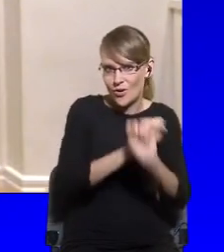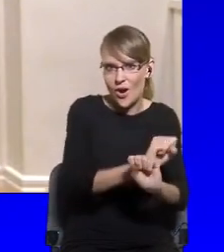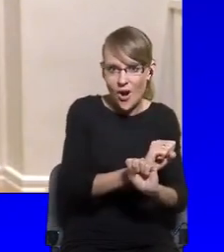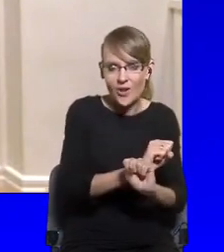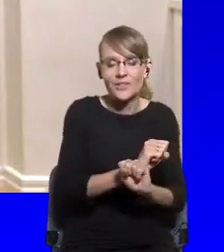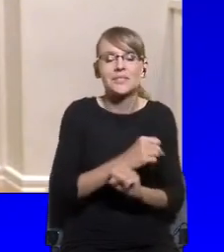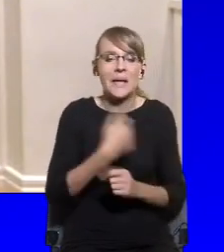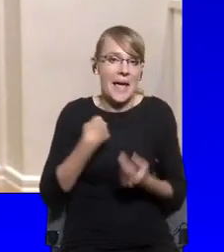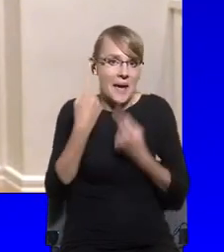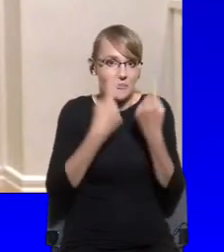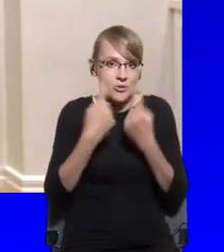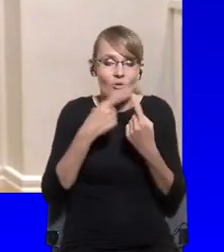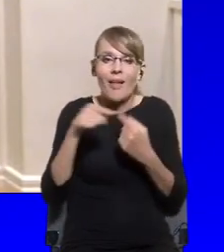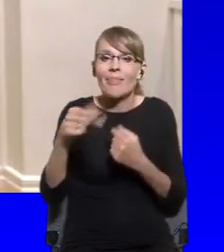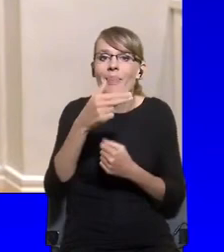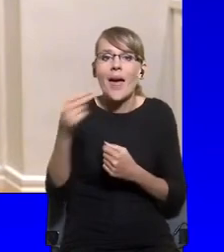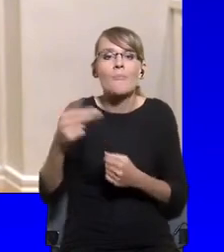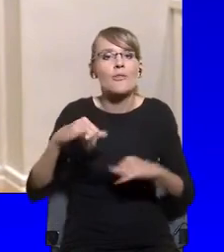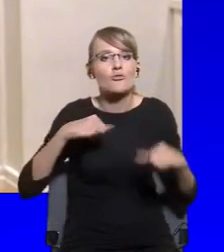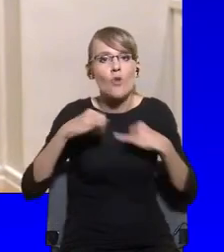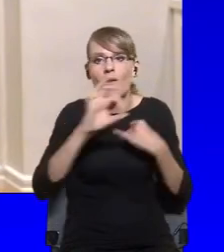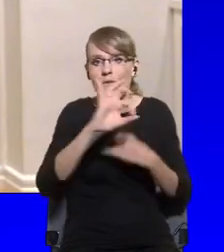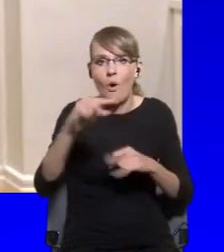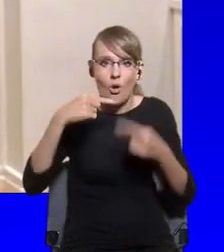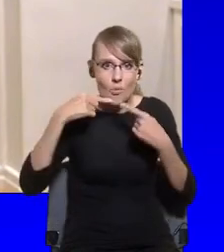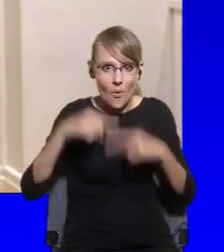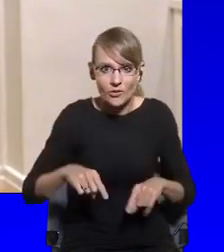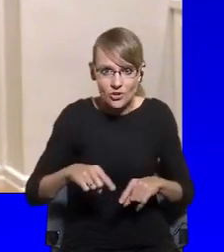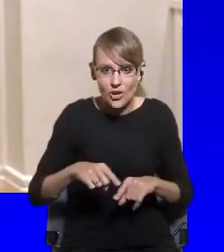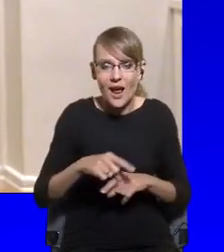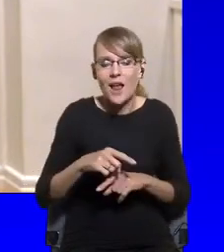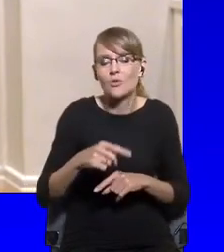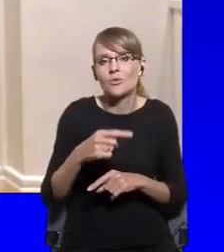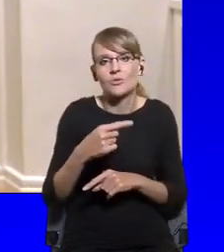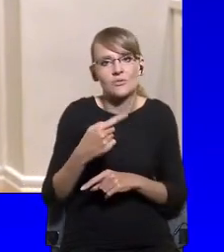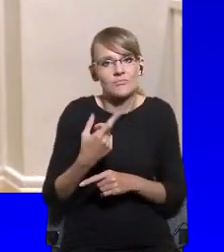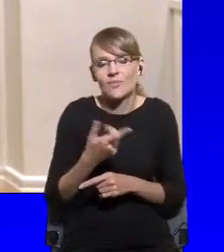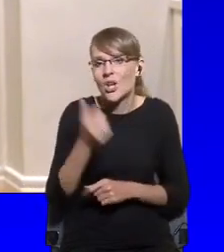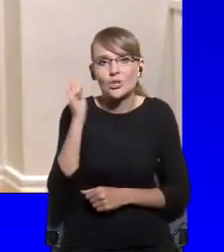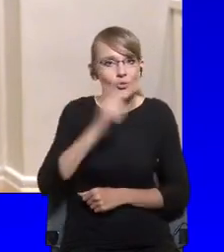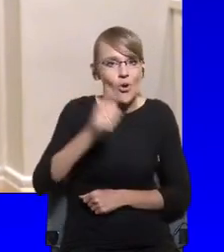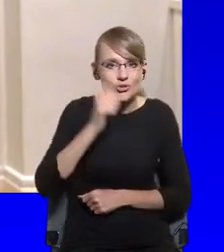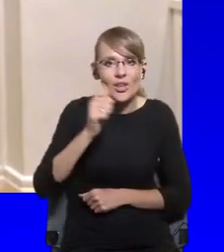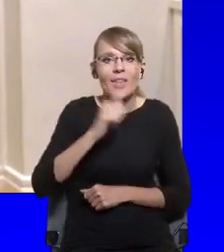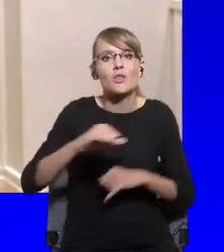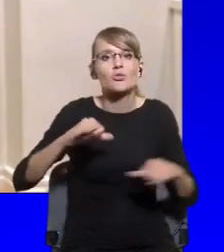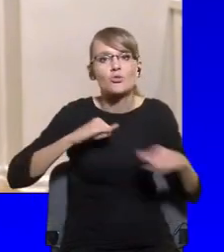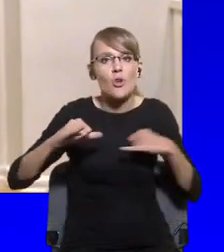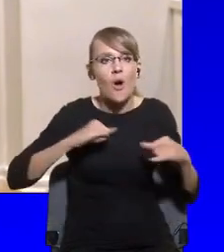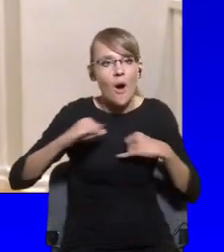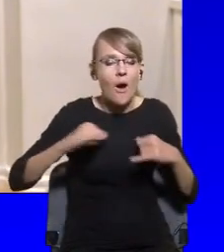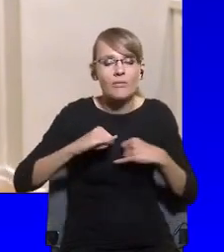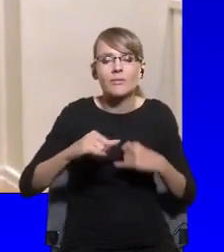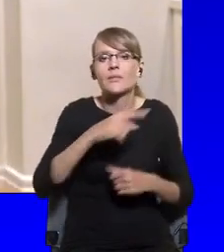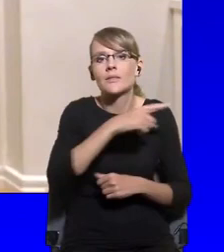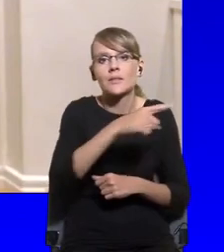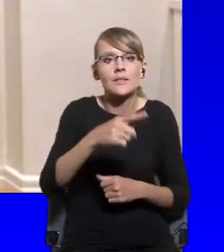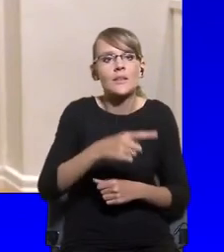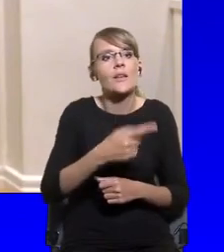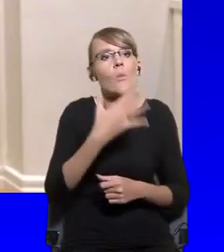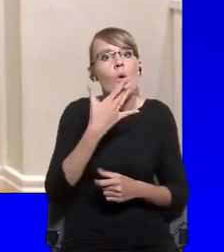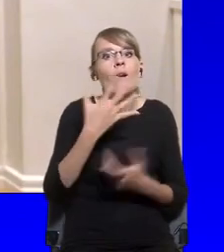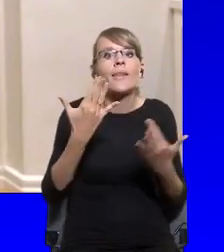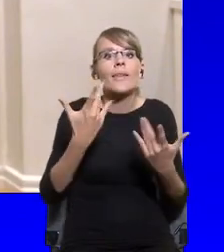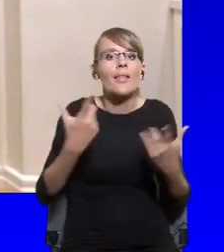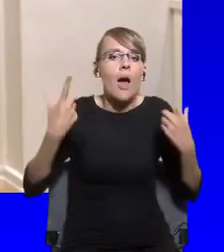can read about the numbers, how our governments fare every day, know, looking at all these graphs about COVID-19 statistics.